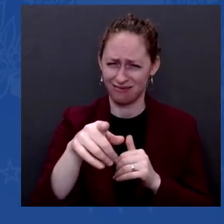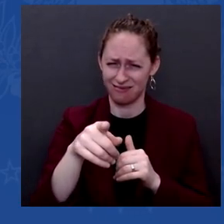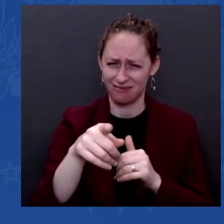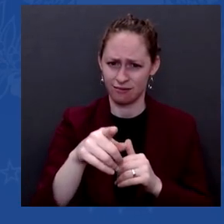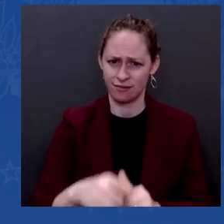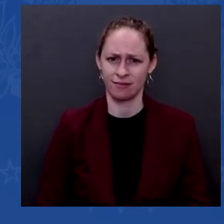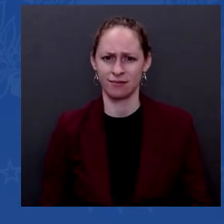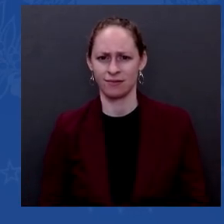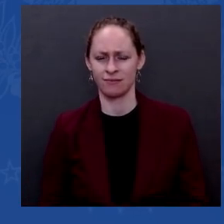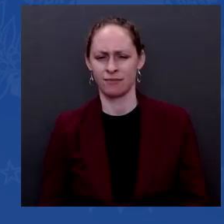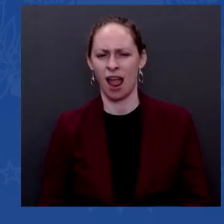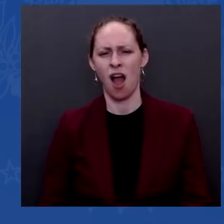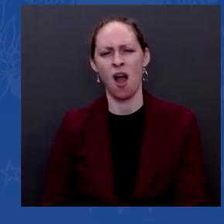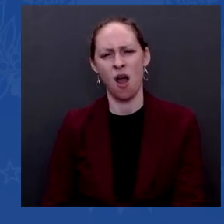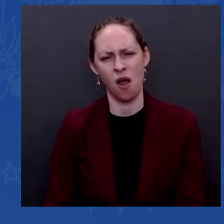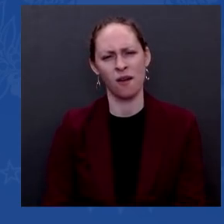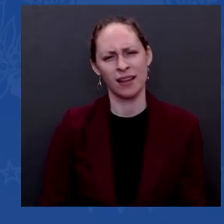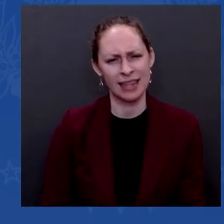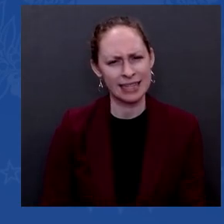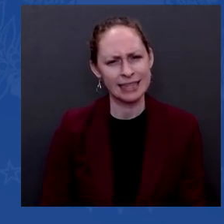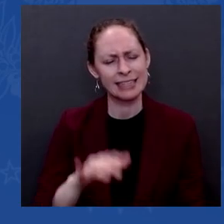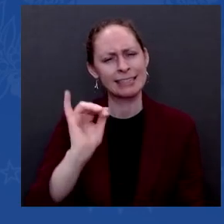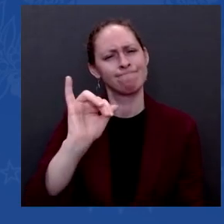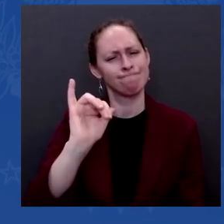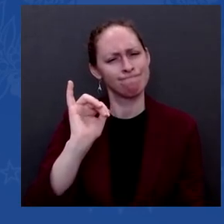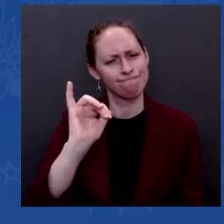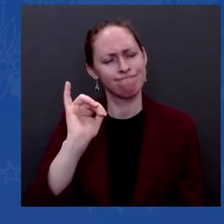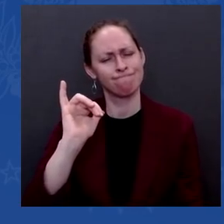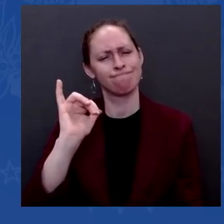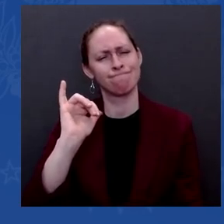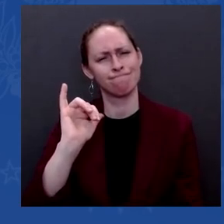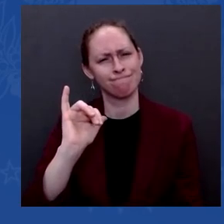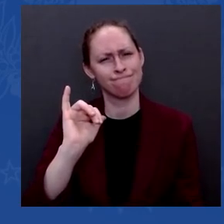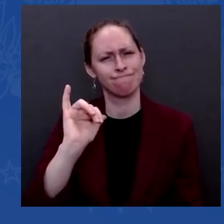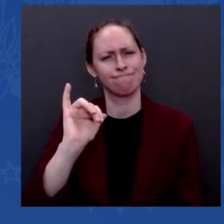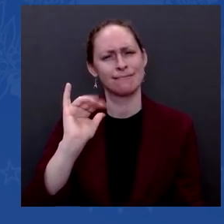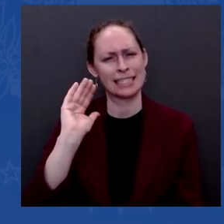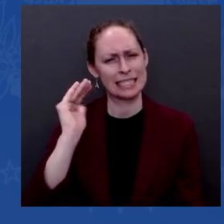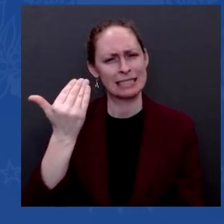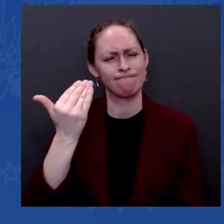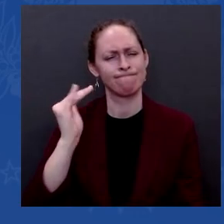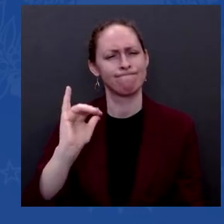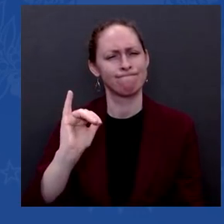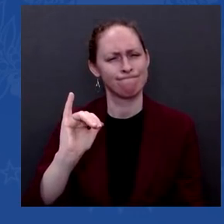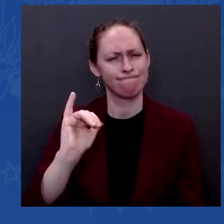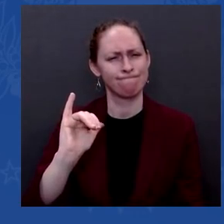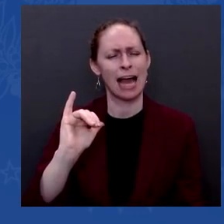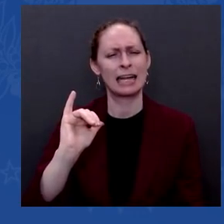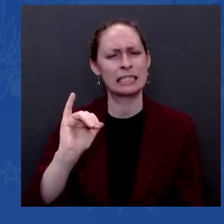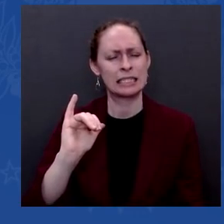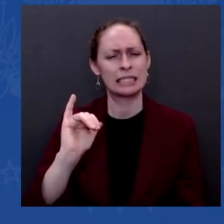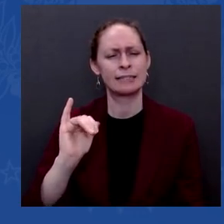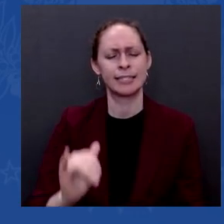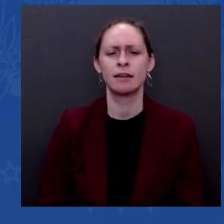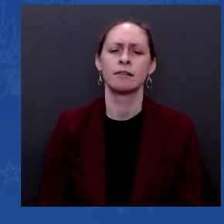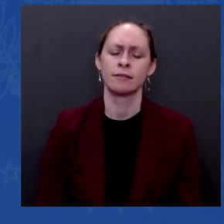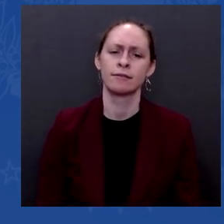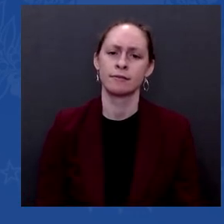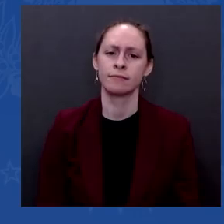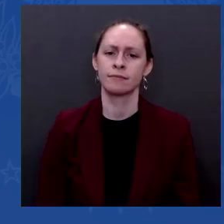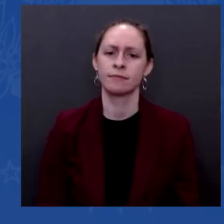thing to do — big nations can't bluff, number one. Number two,